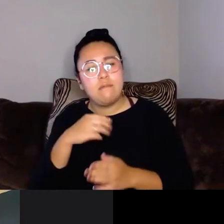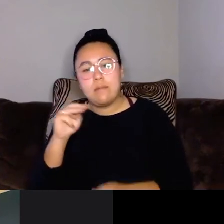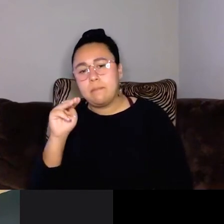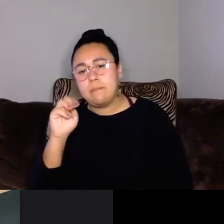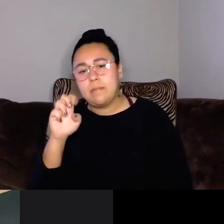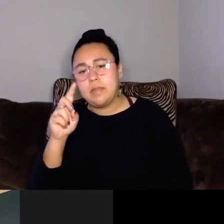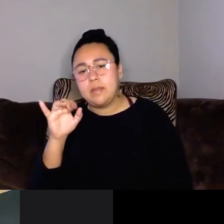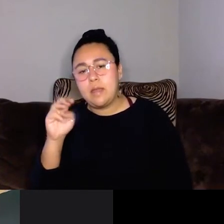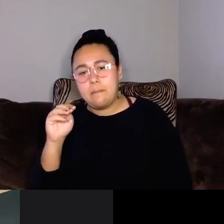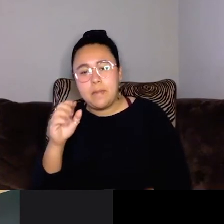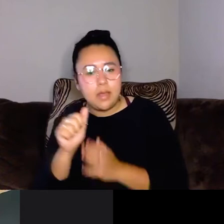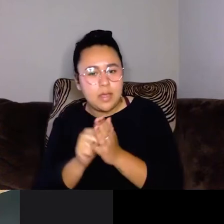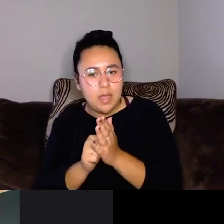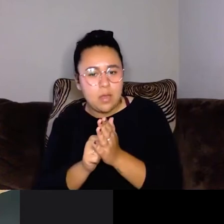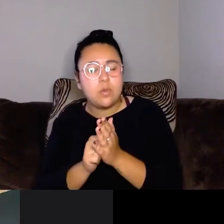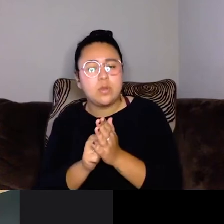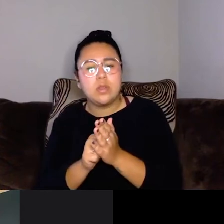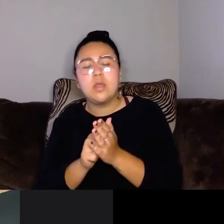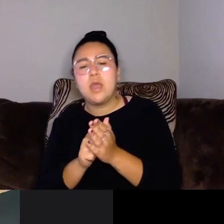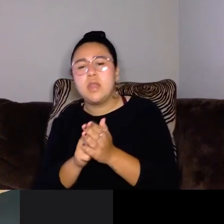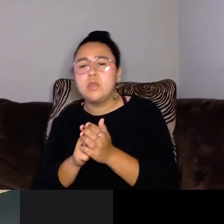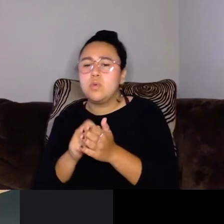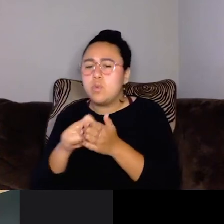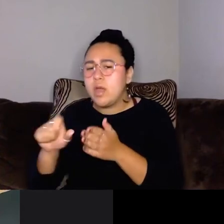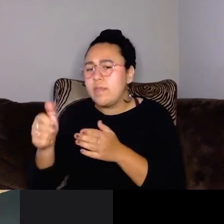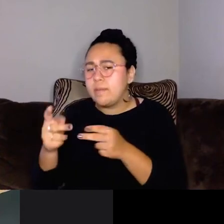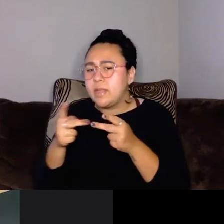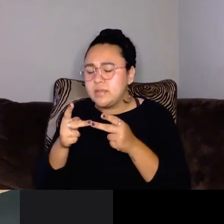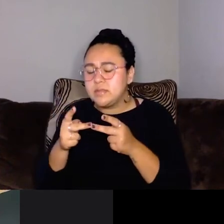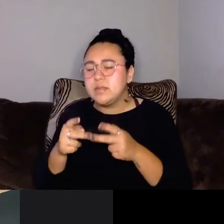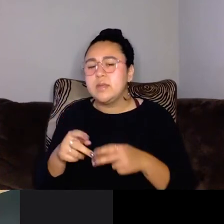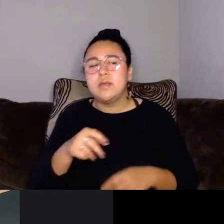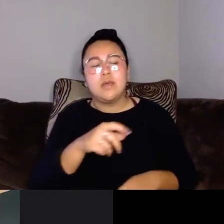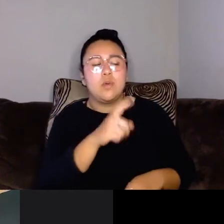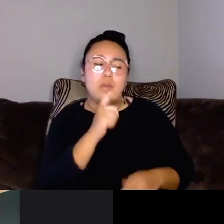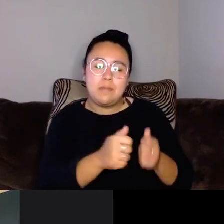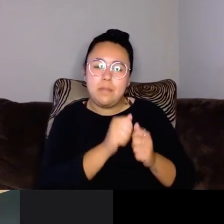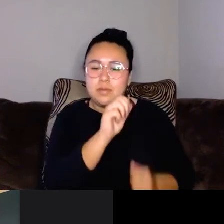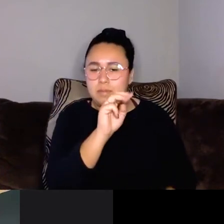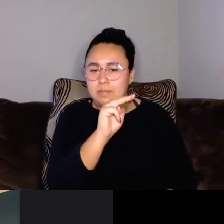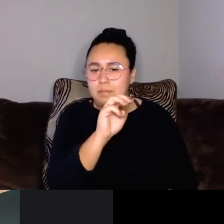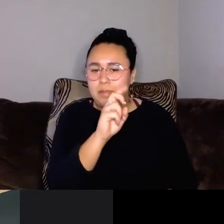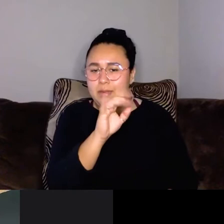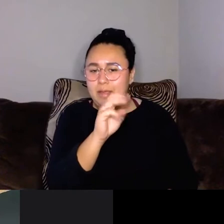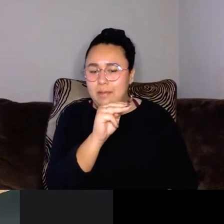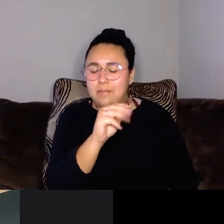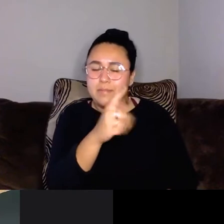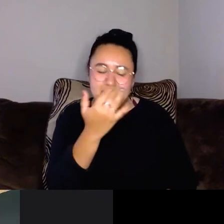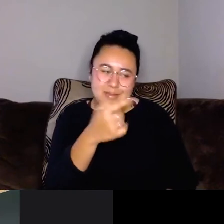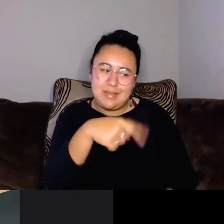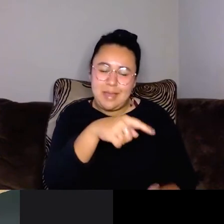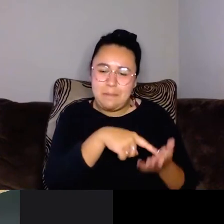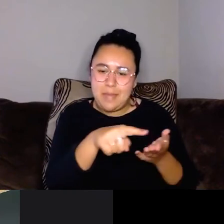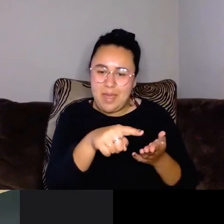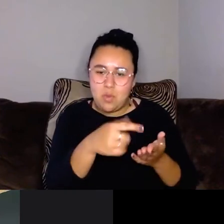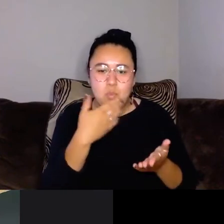you write in some other places, right? Mostly medium because they pay really well, but yeah. Um, I write a